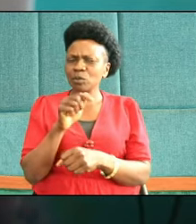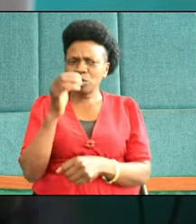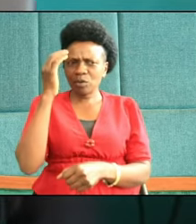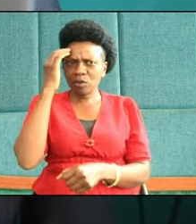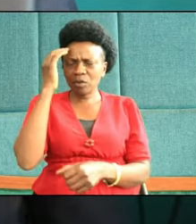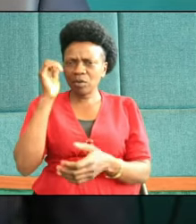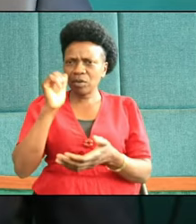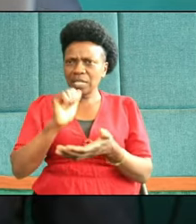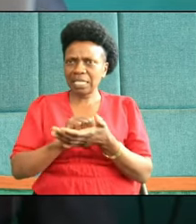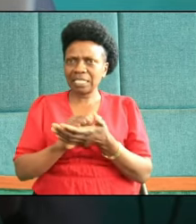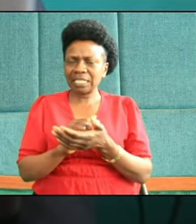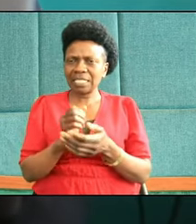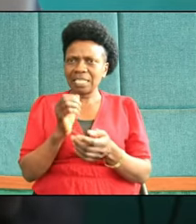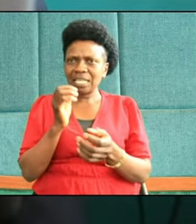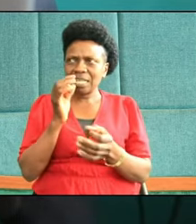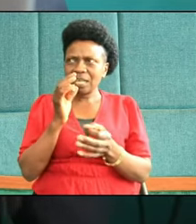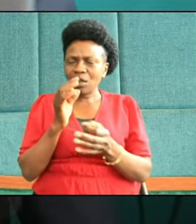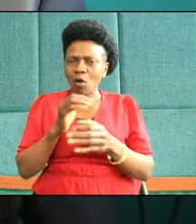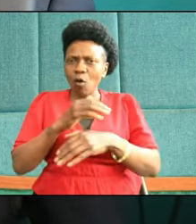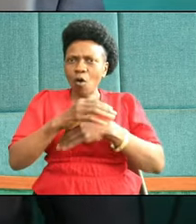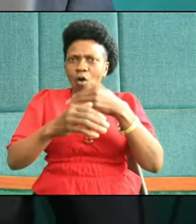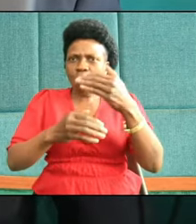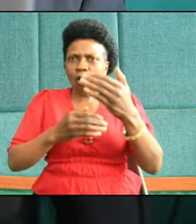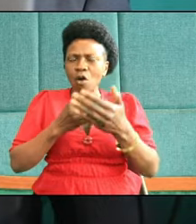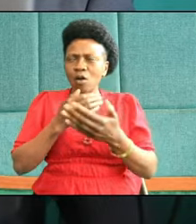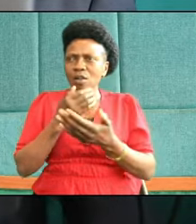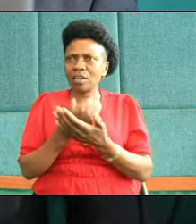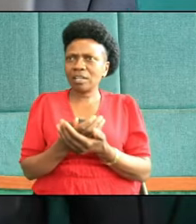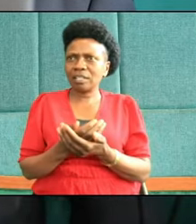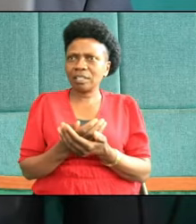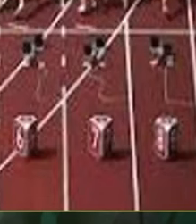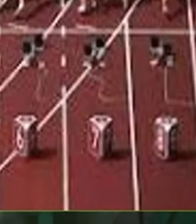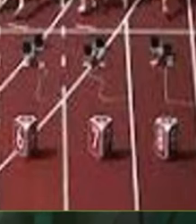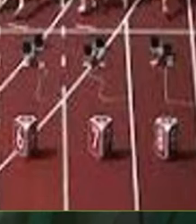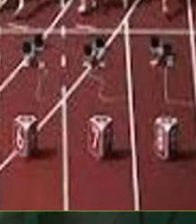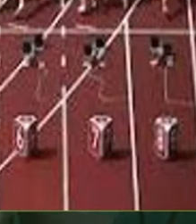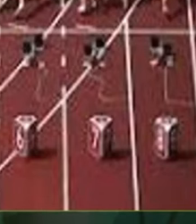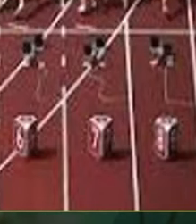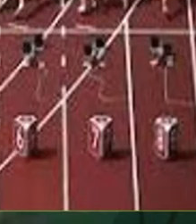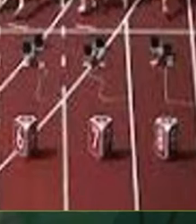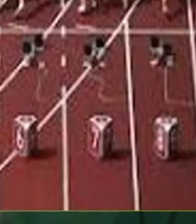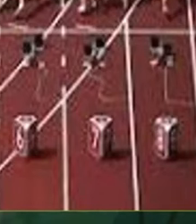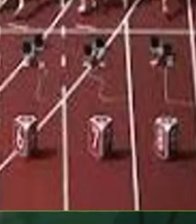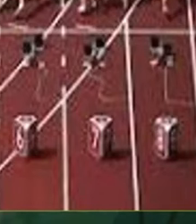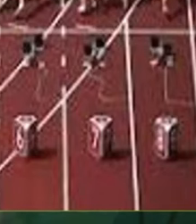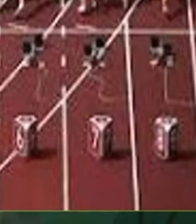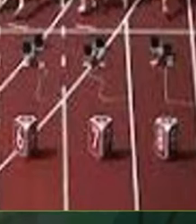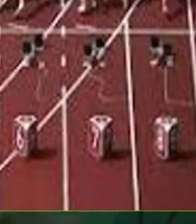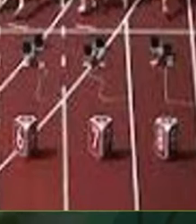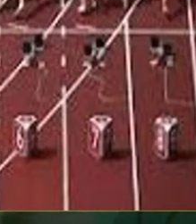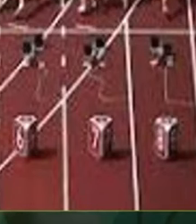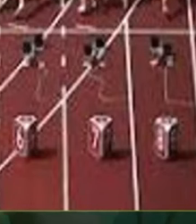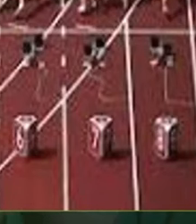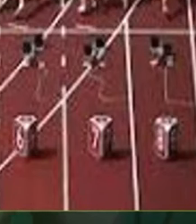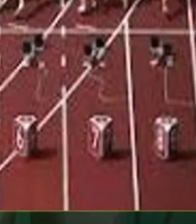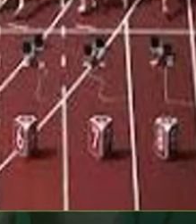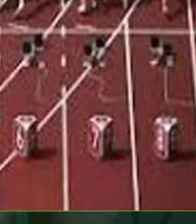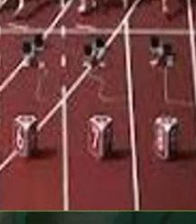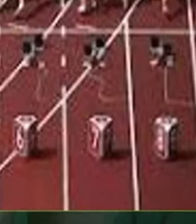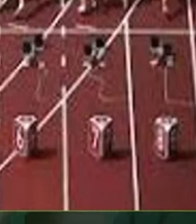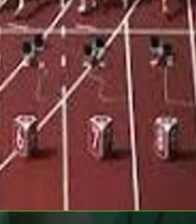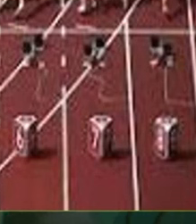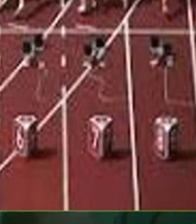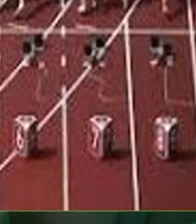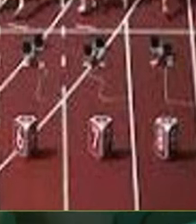in a race, all the runners run, and they do this to their